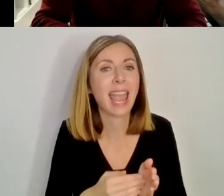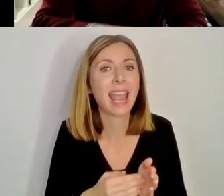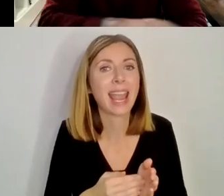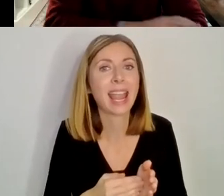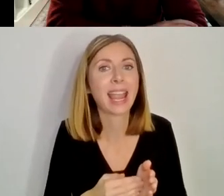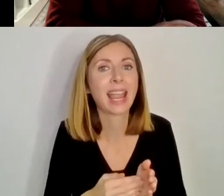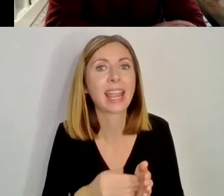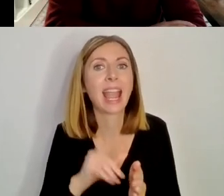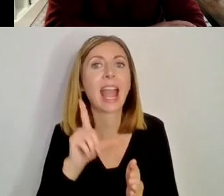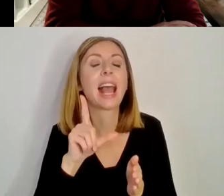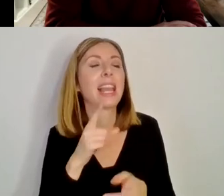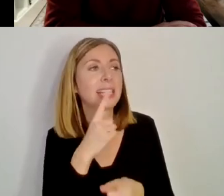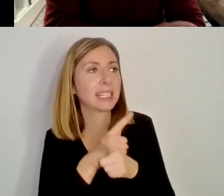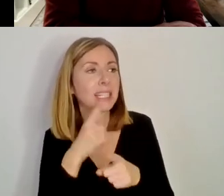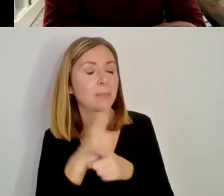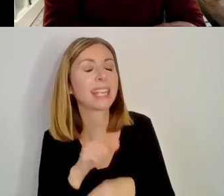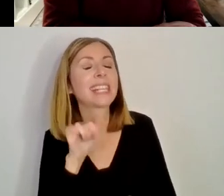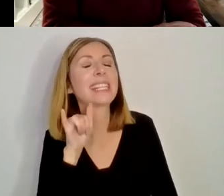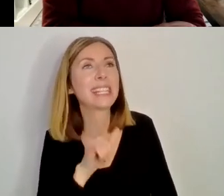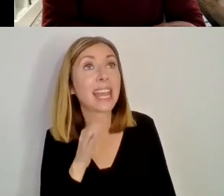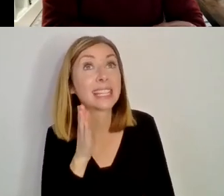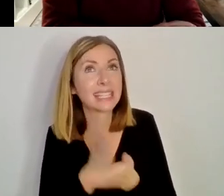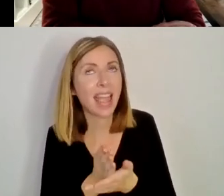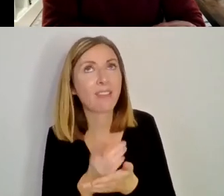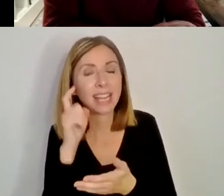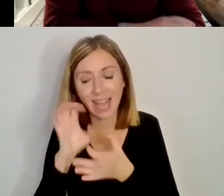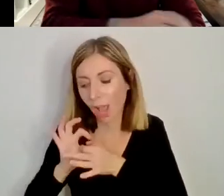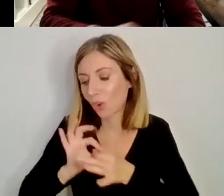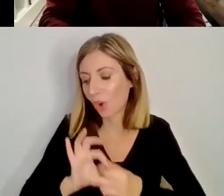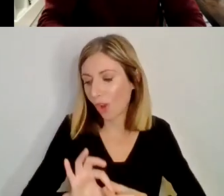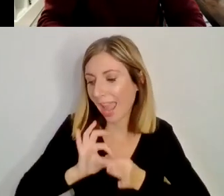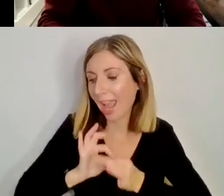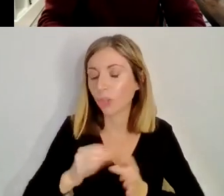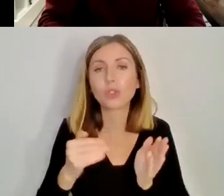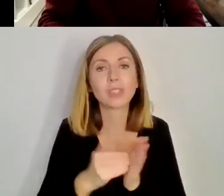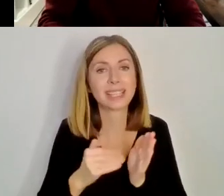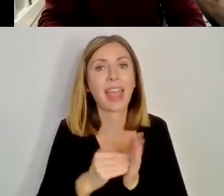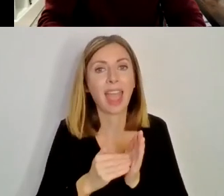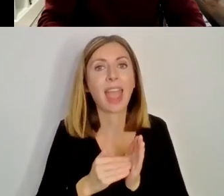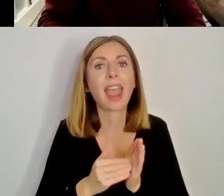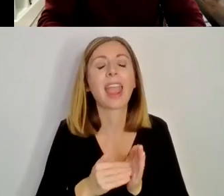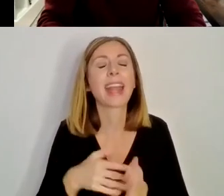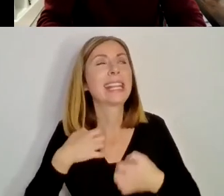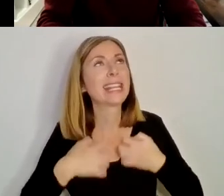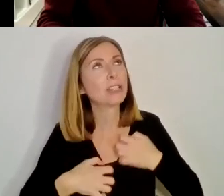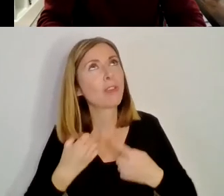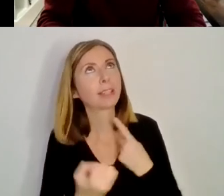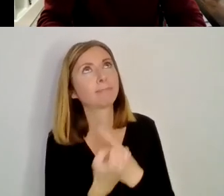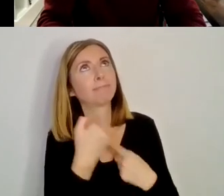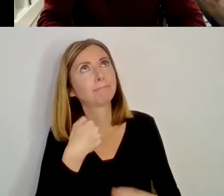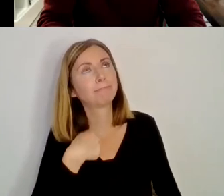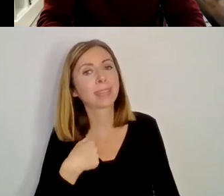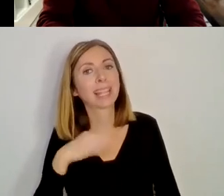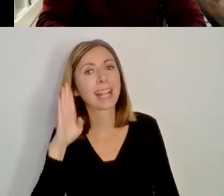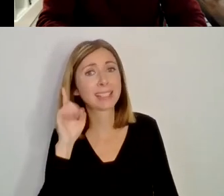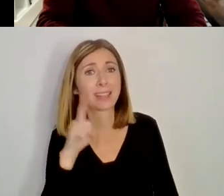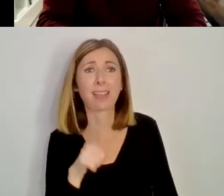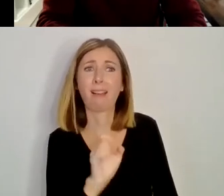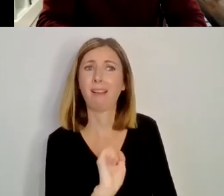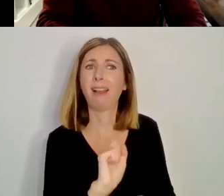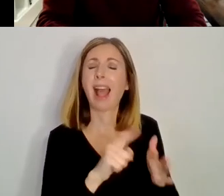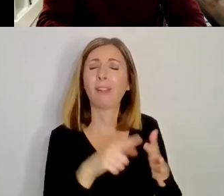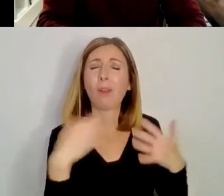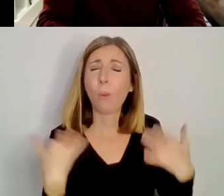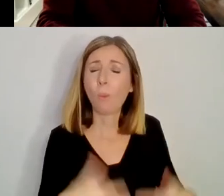I think one of the things that interested me listening to, um, Elvis, um, lecture there, which was fabulous and just full of